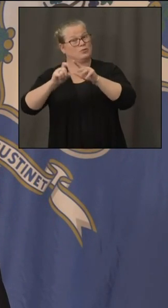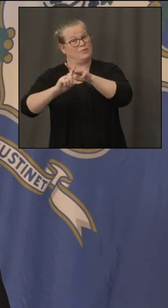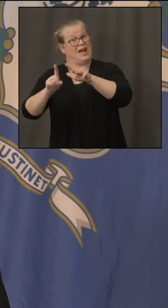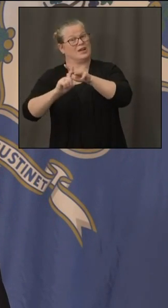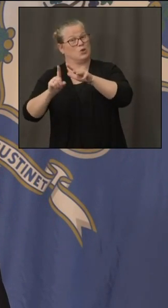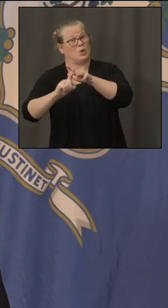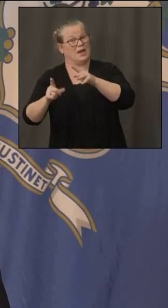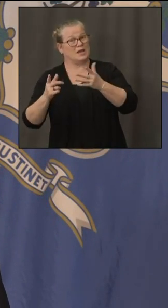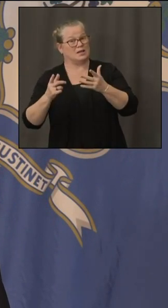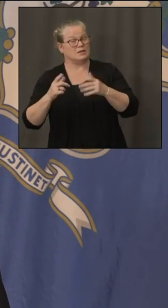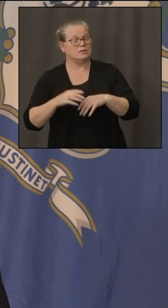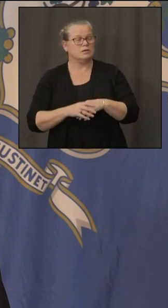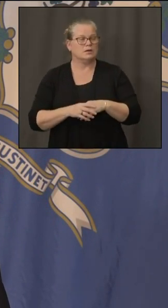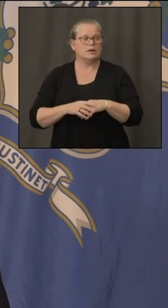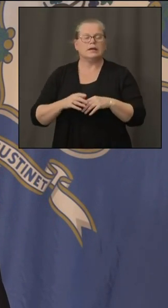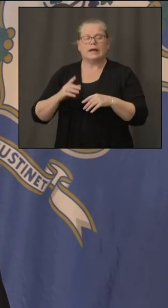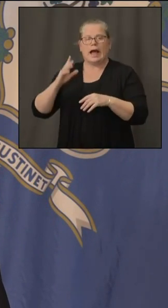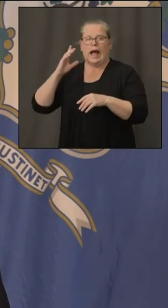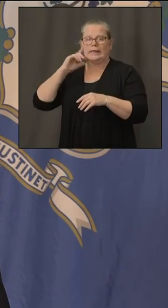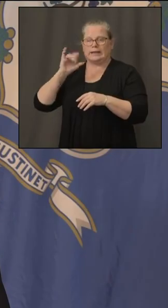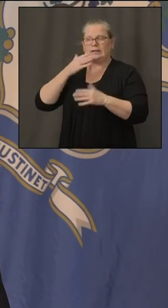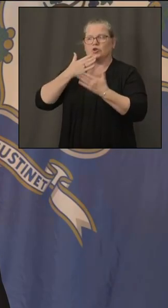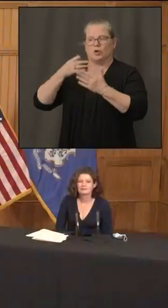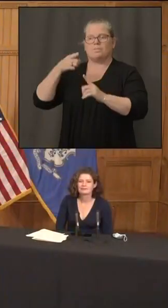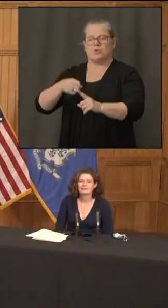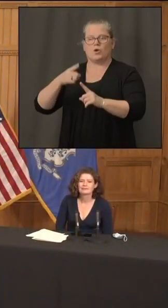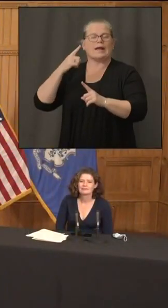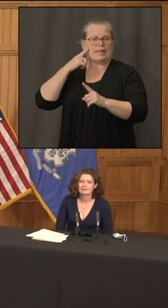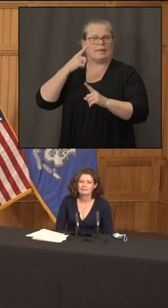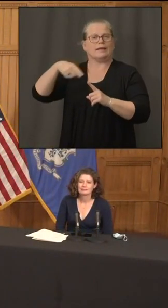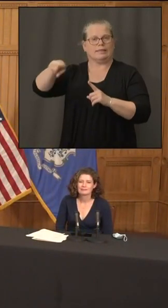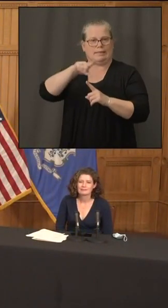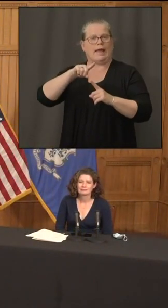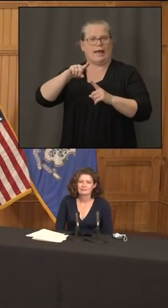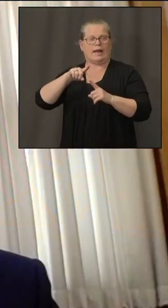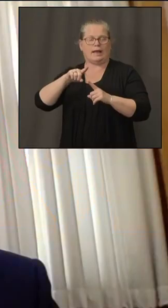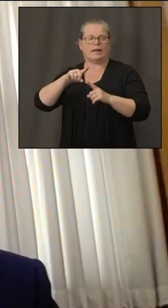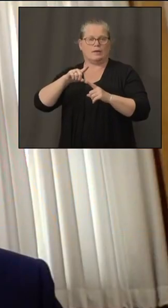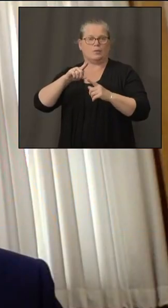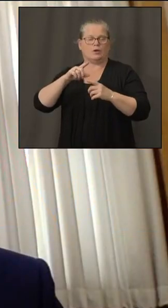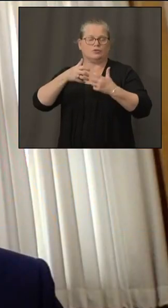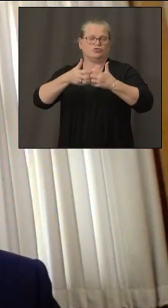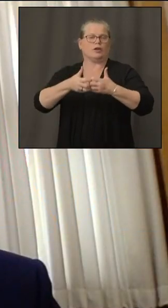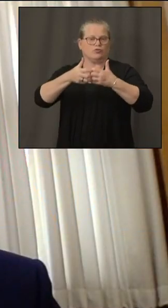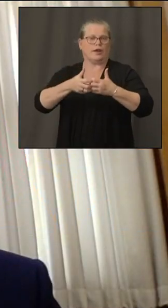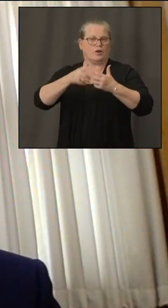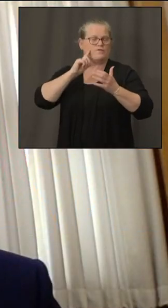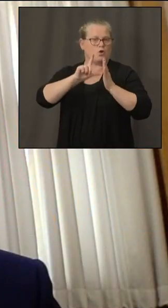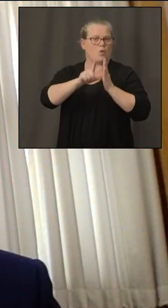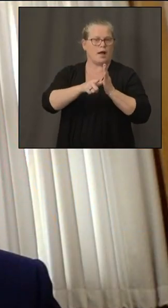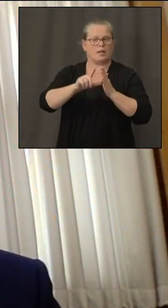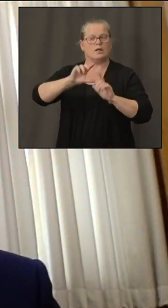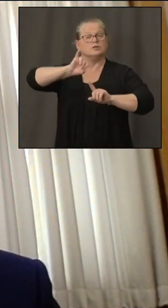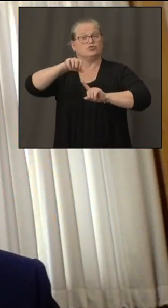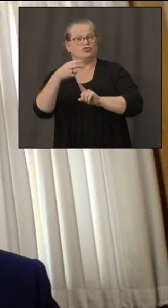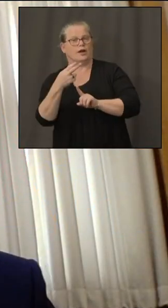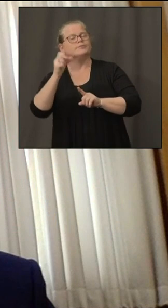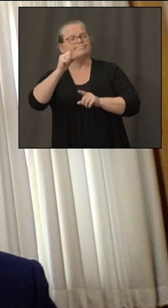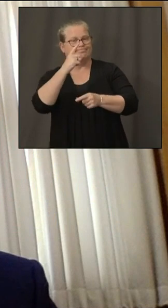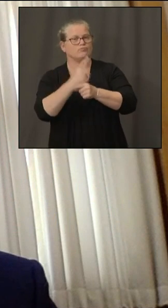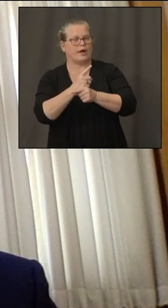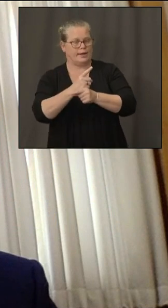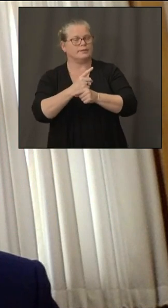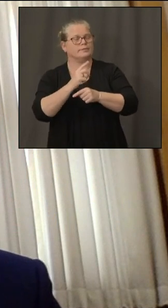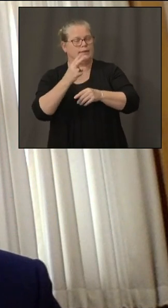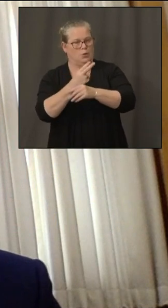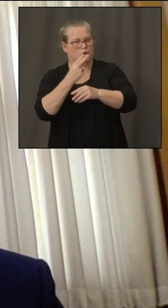i don't know they're still on uh on generator power but uh thanks to support from our